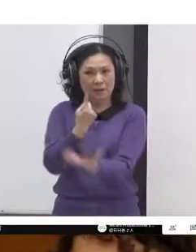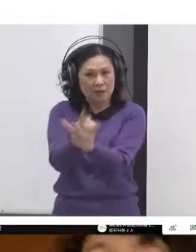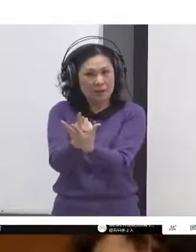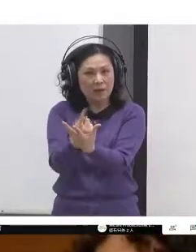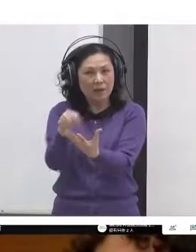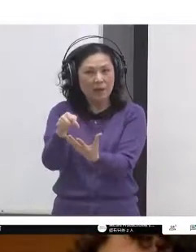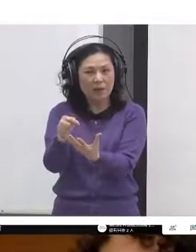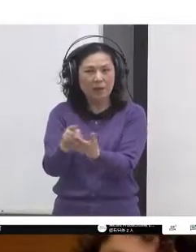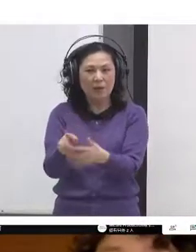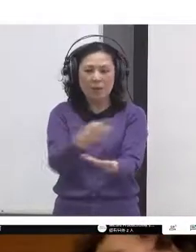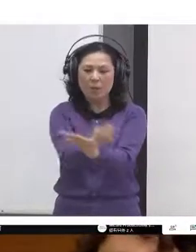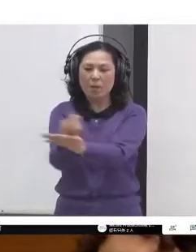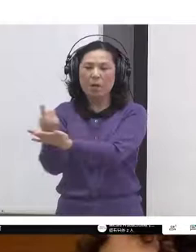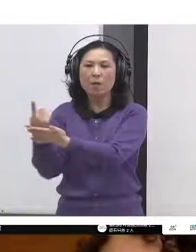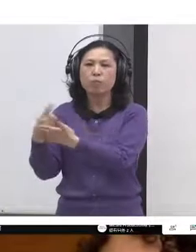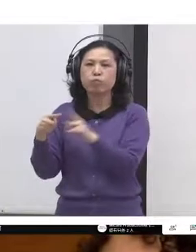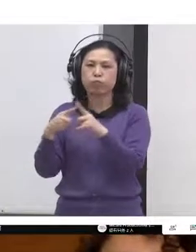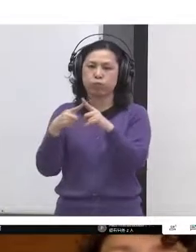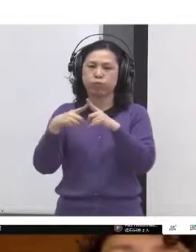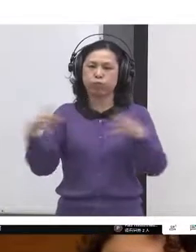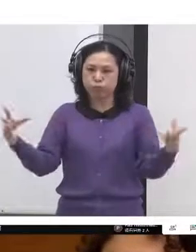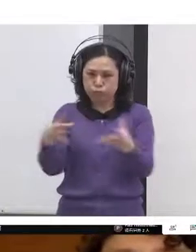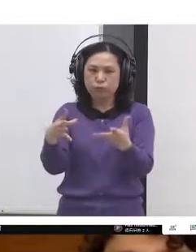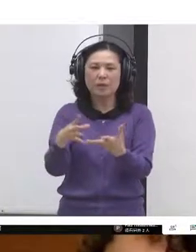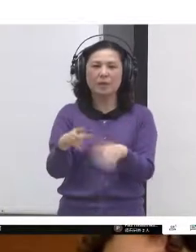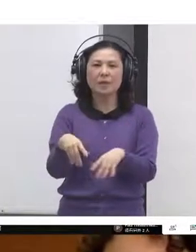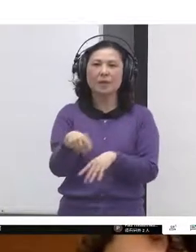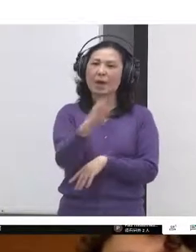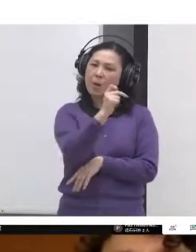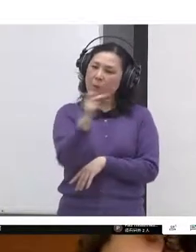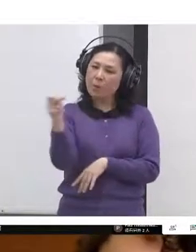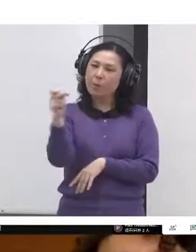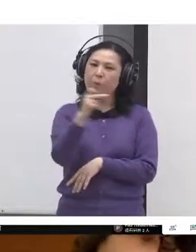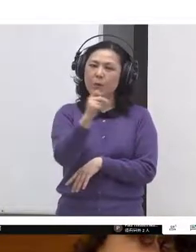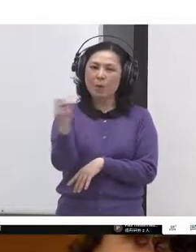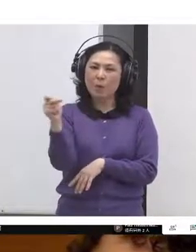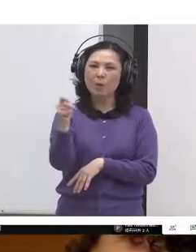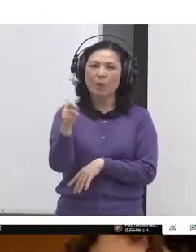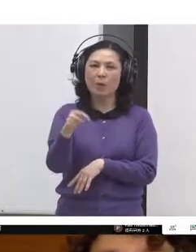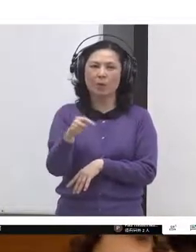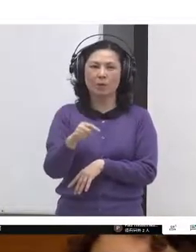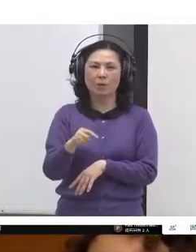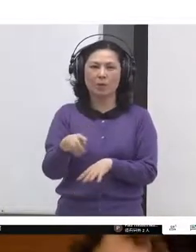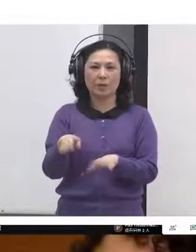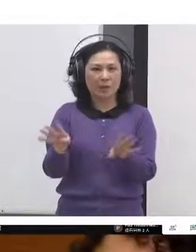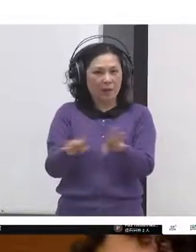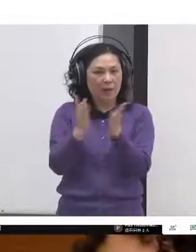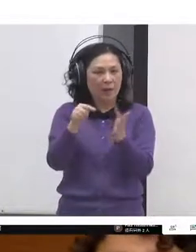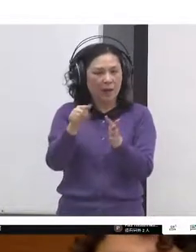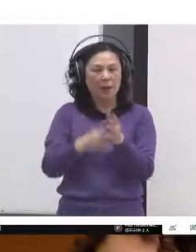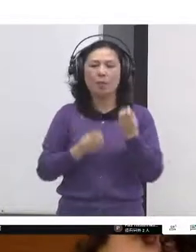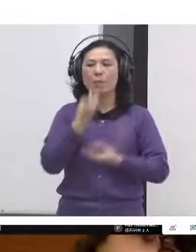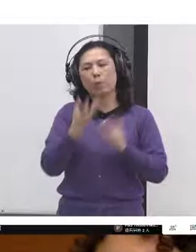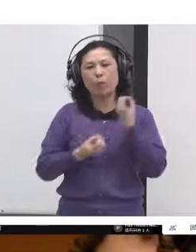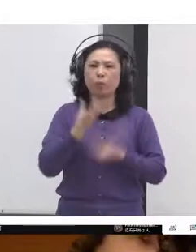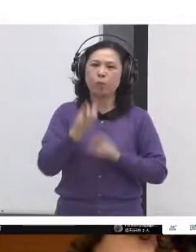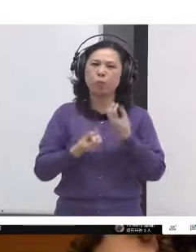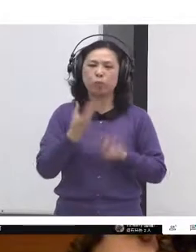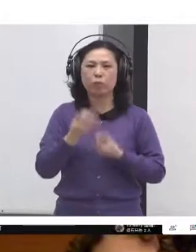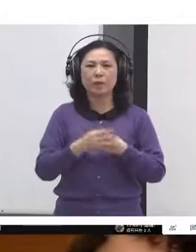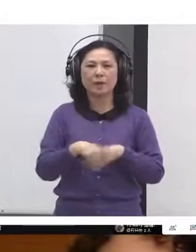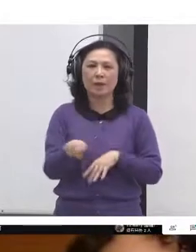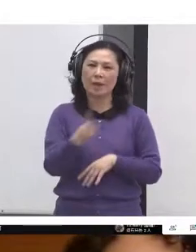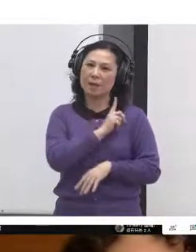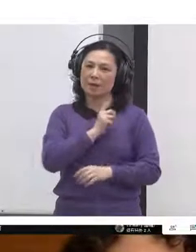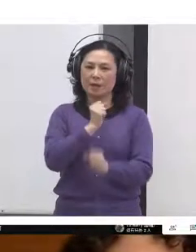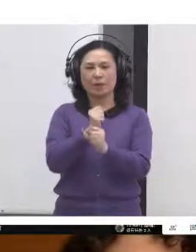lead in English for the first time their extraordinary training content that they run to develop the